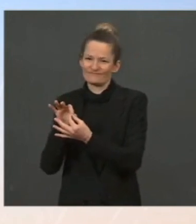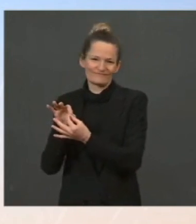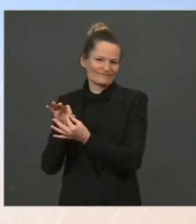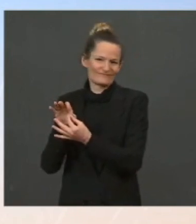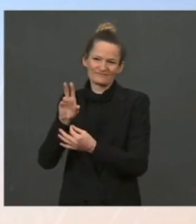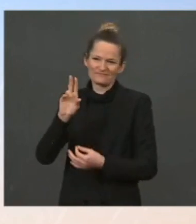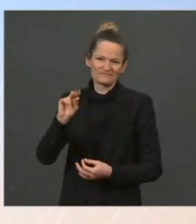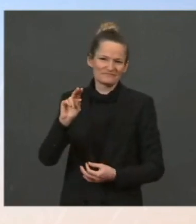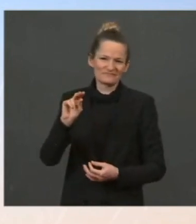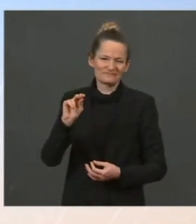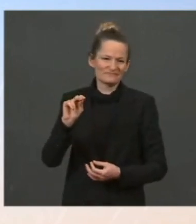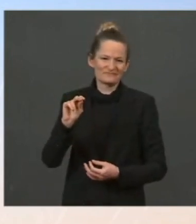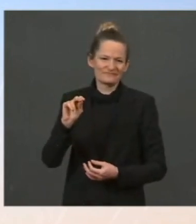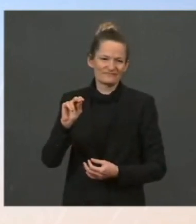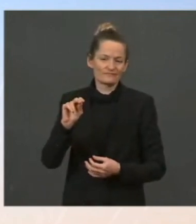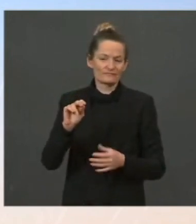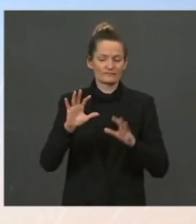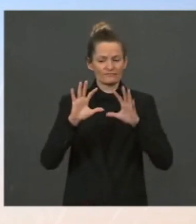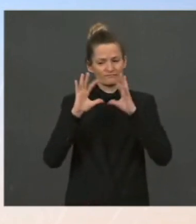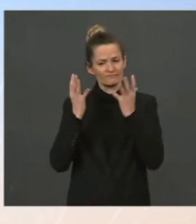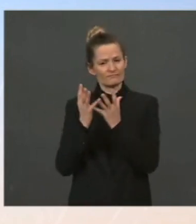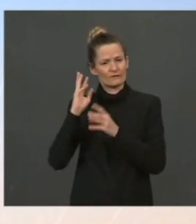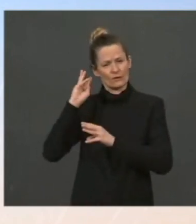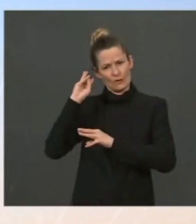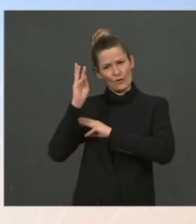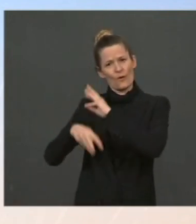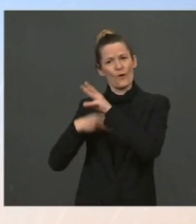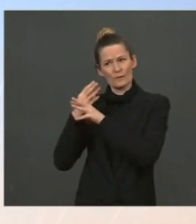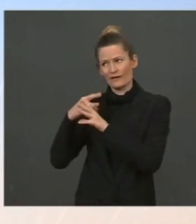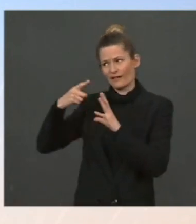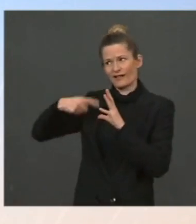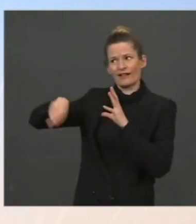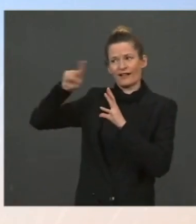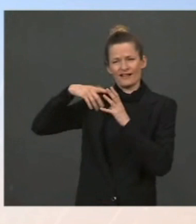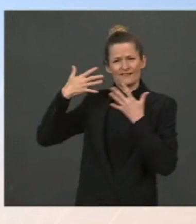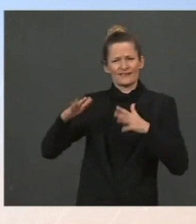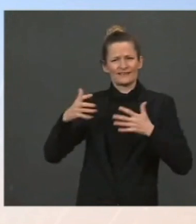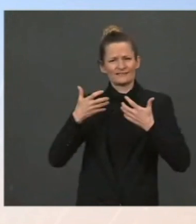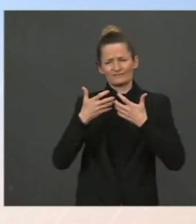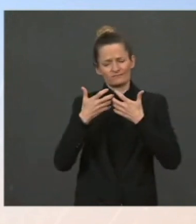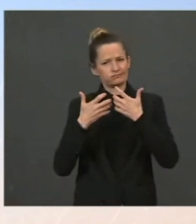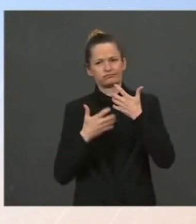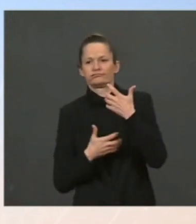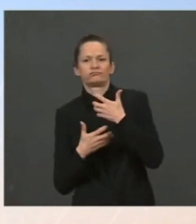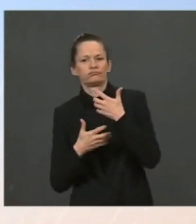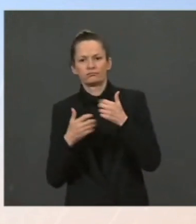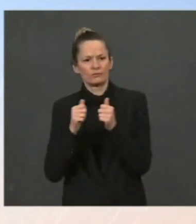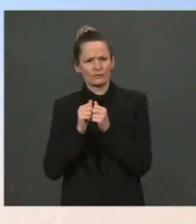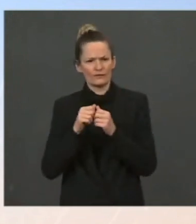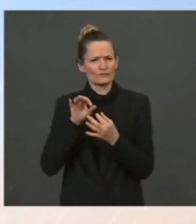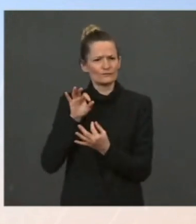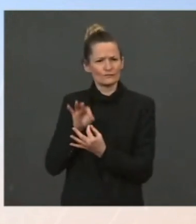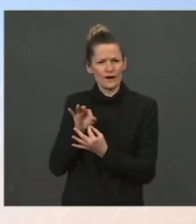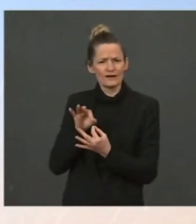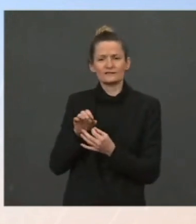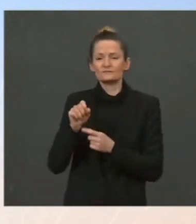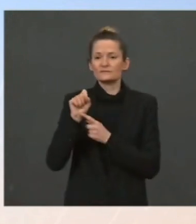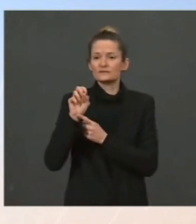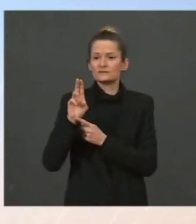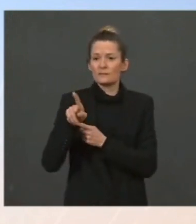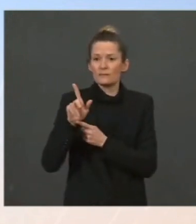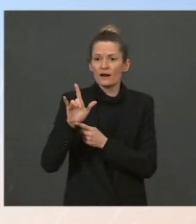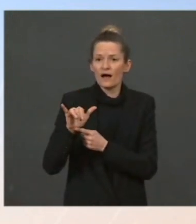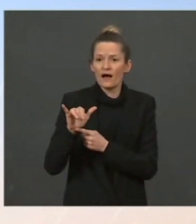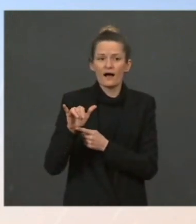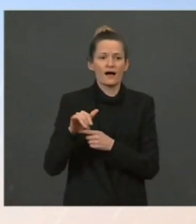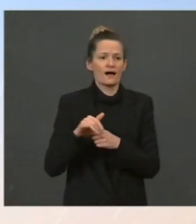global mismatch between supply and demand. Oil production is lagging behind as the